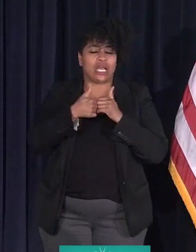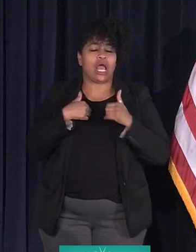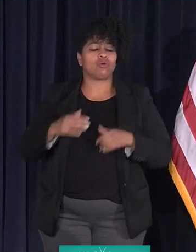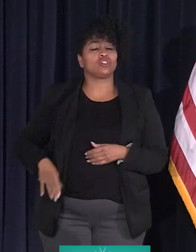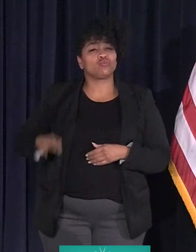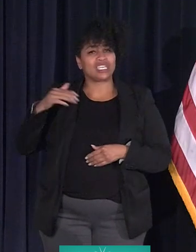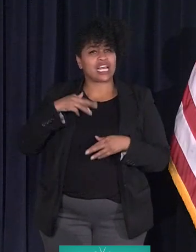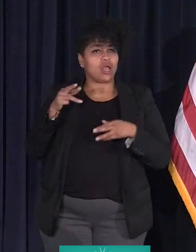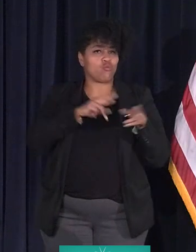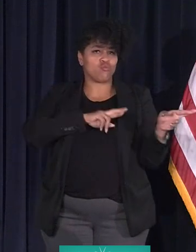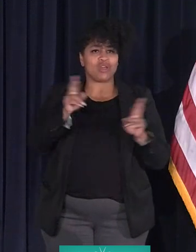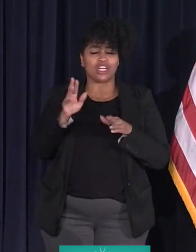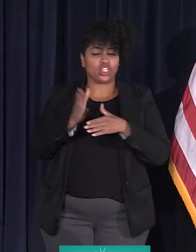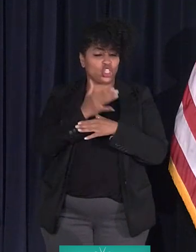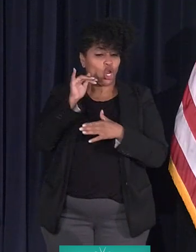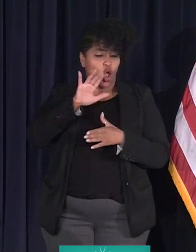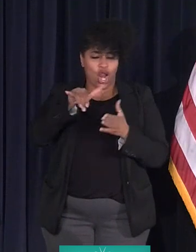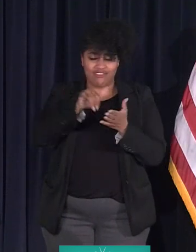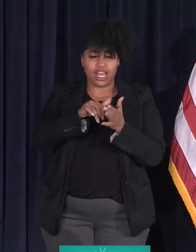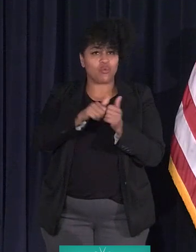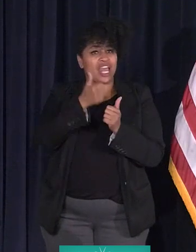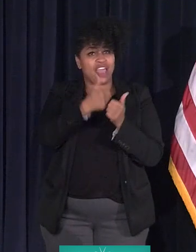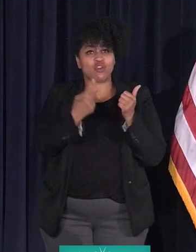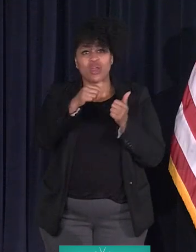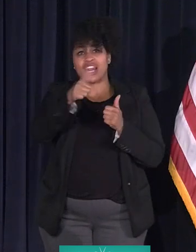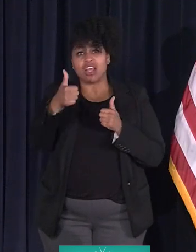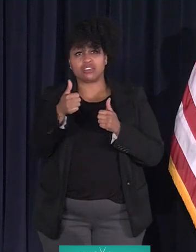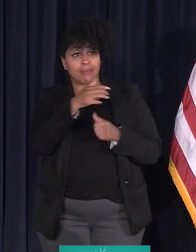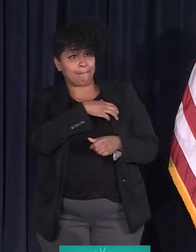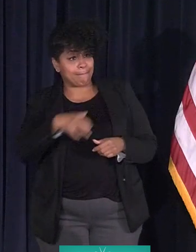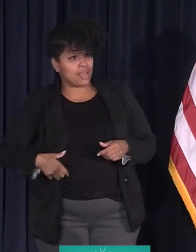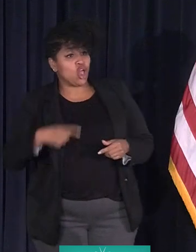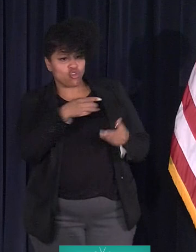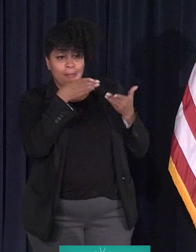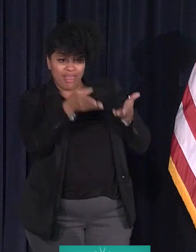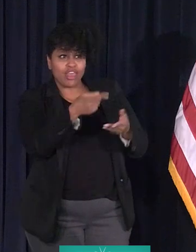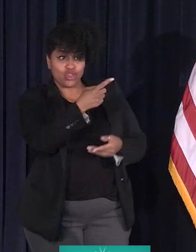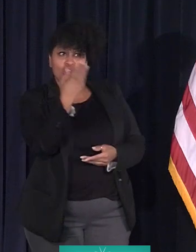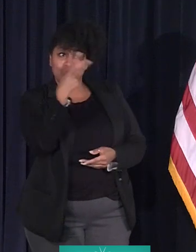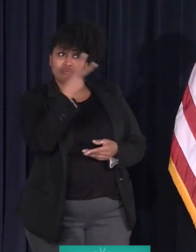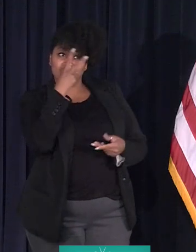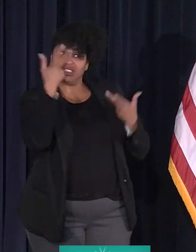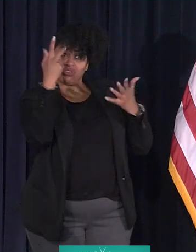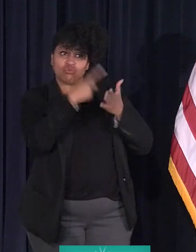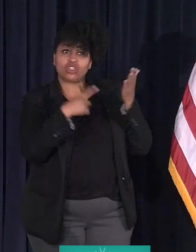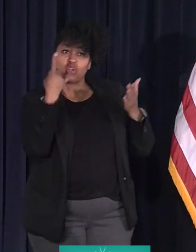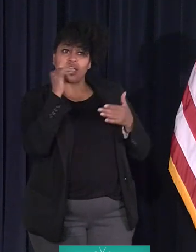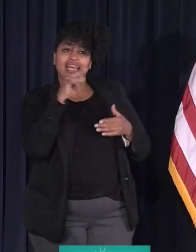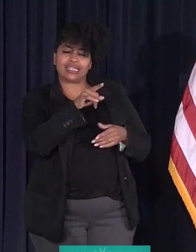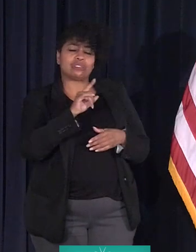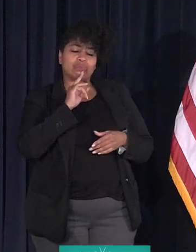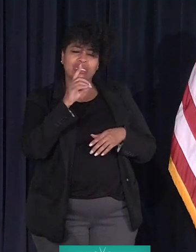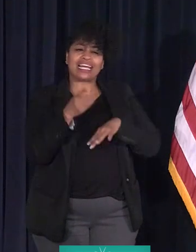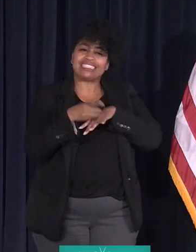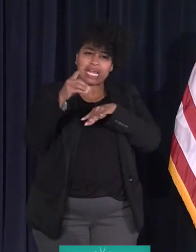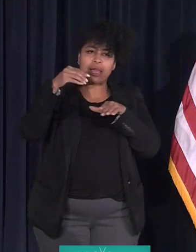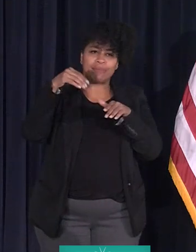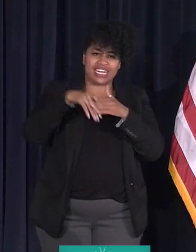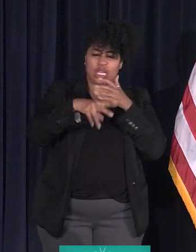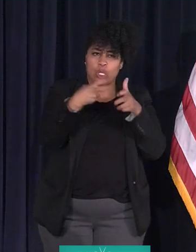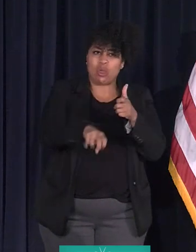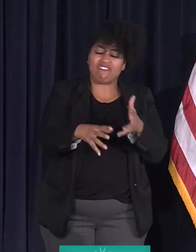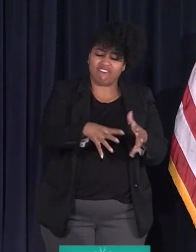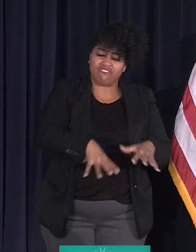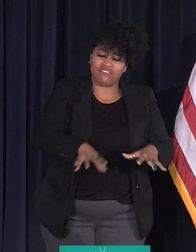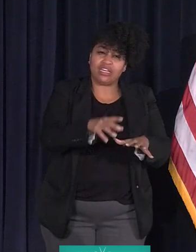all of that with everyone else. Mayor, you have been there. You see what it looks like. It's a diamond in the rough. I need